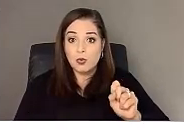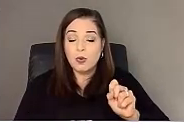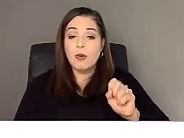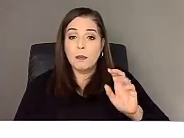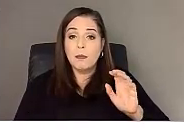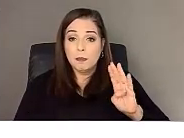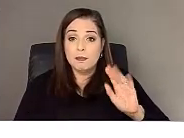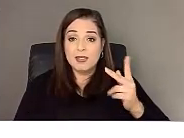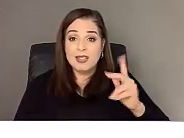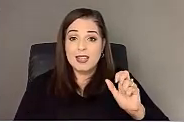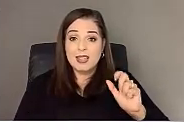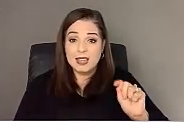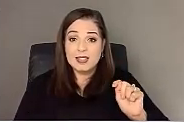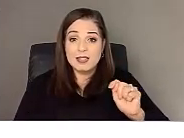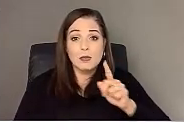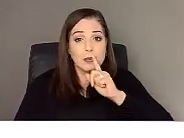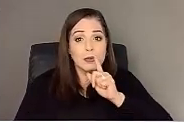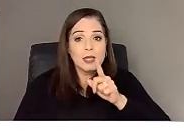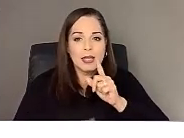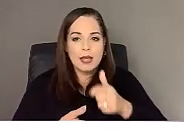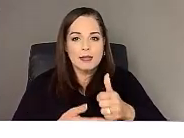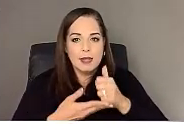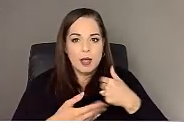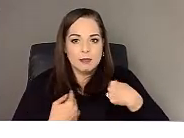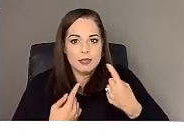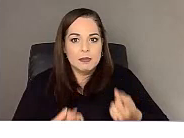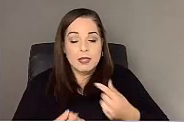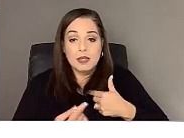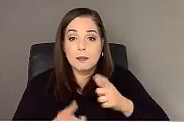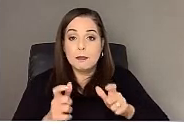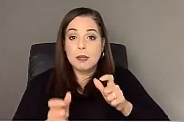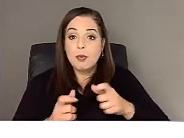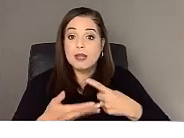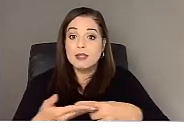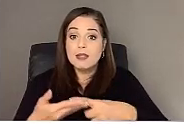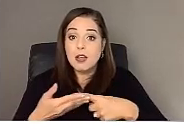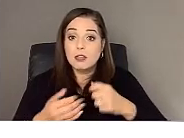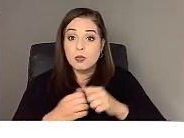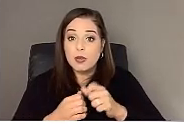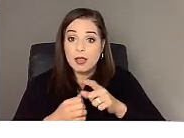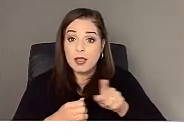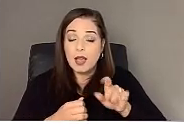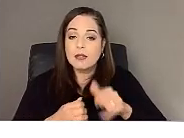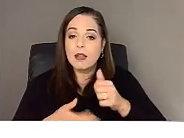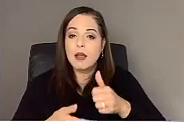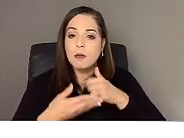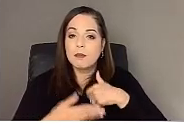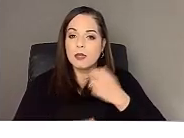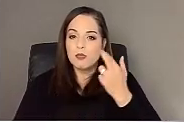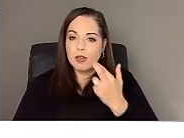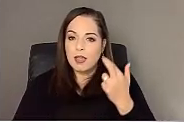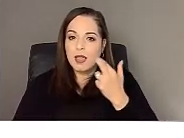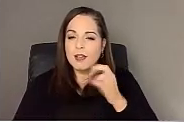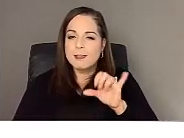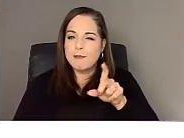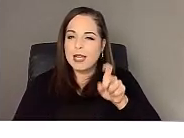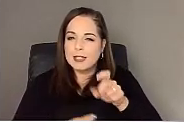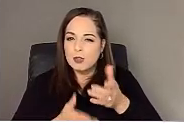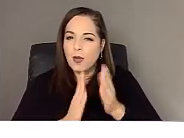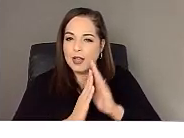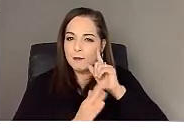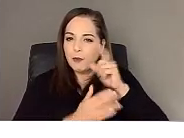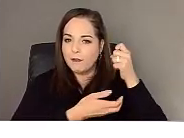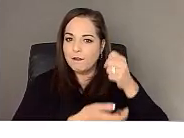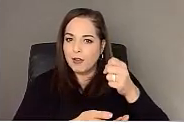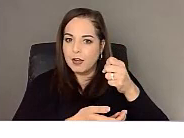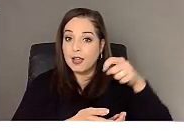it's helped me, the people who I've discussed things that have helped me realize I need to ask for funding and this is how you